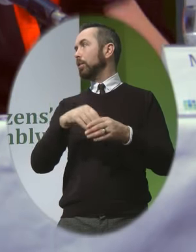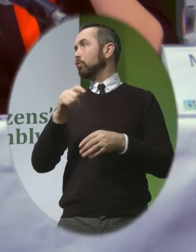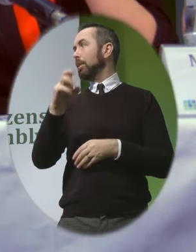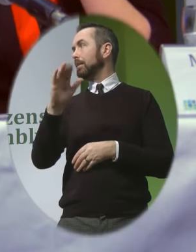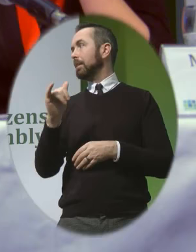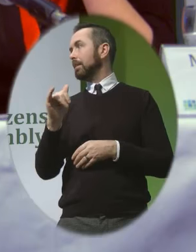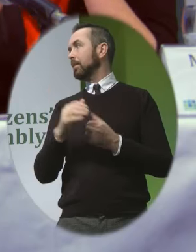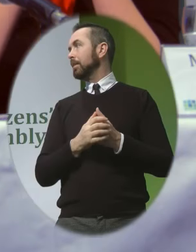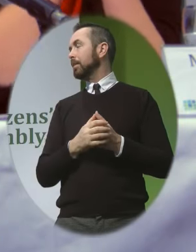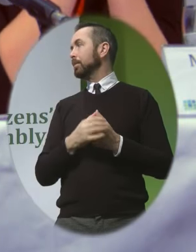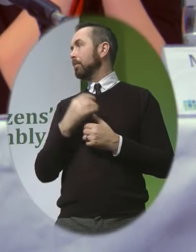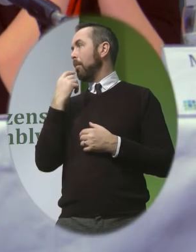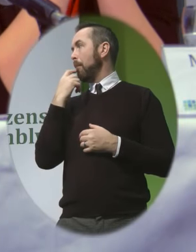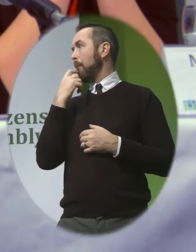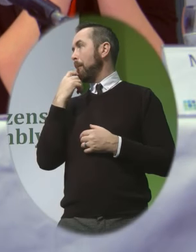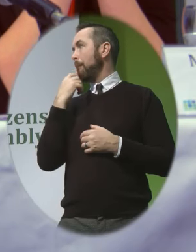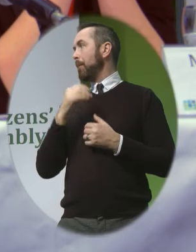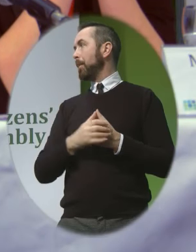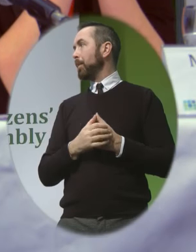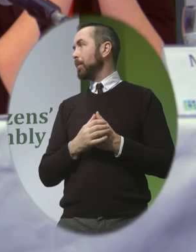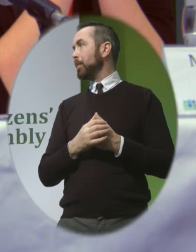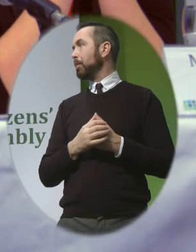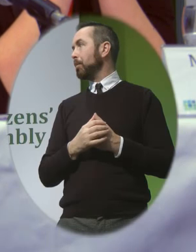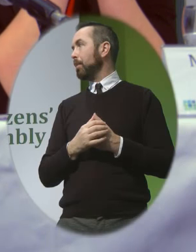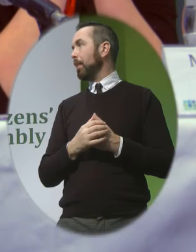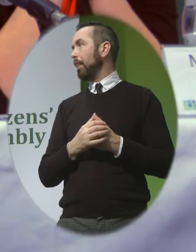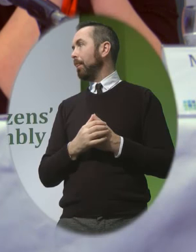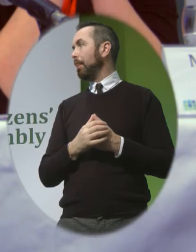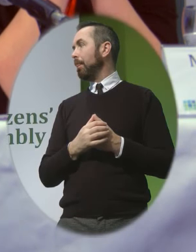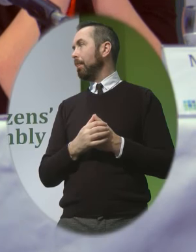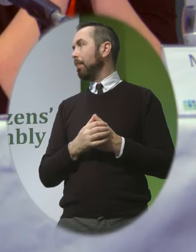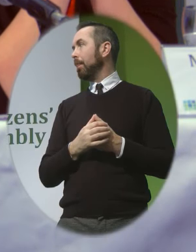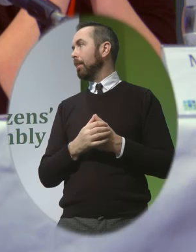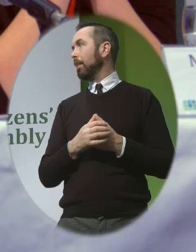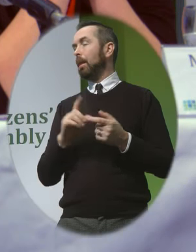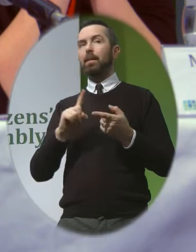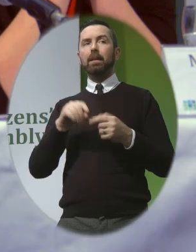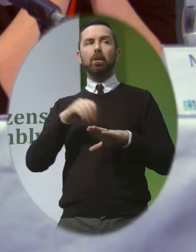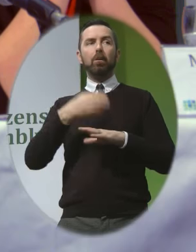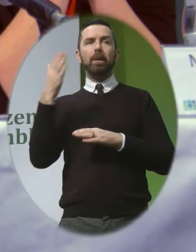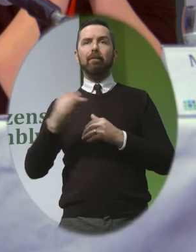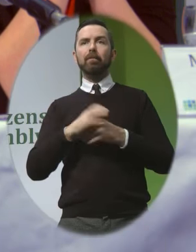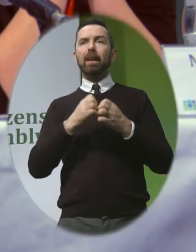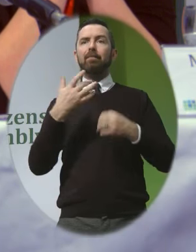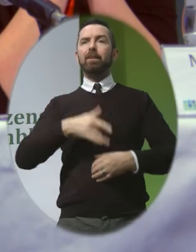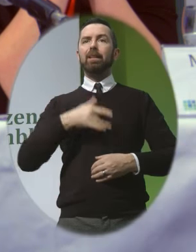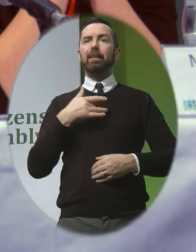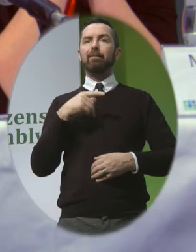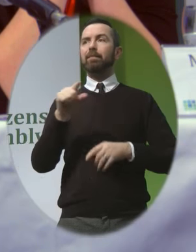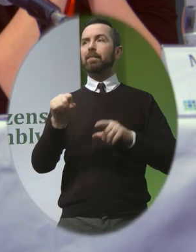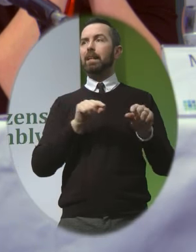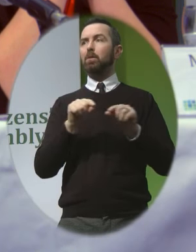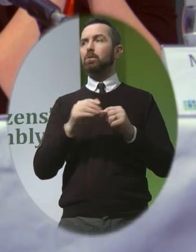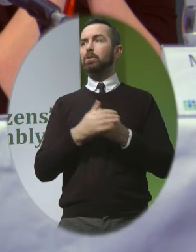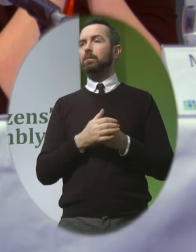yeah, yeah, yeah, yeah And that's on behalf of Every Life Counts And I think